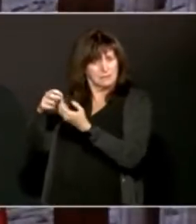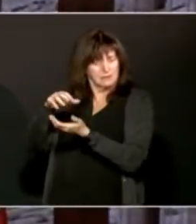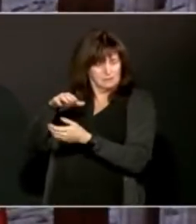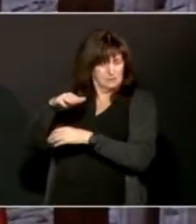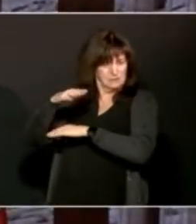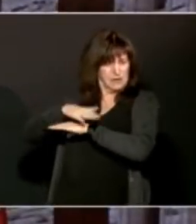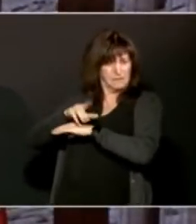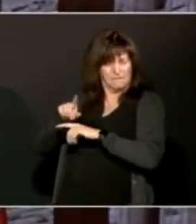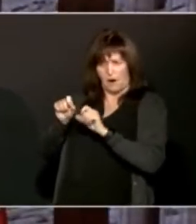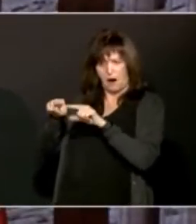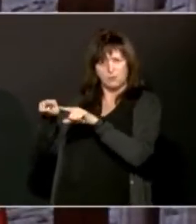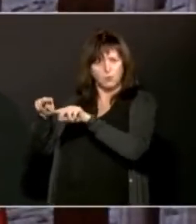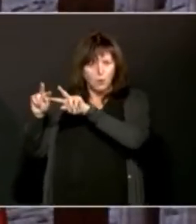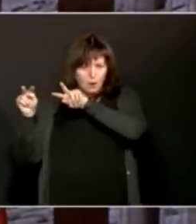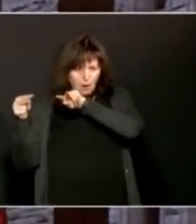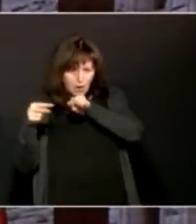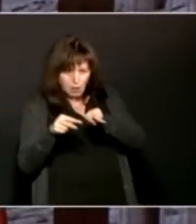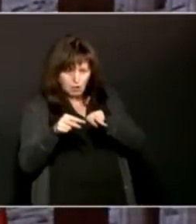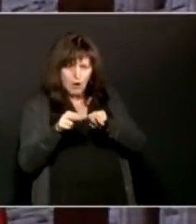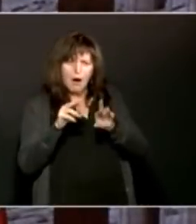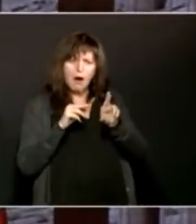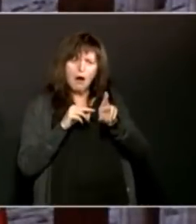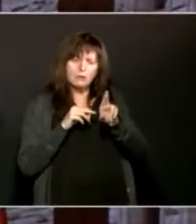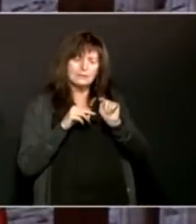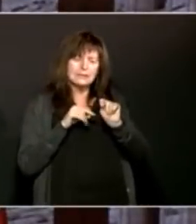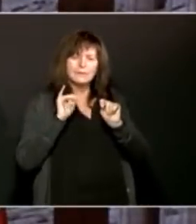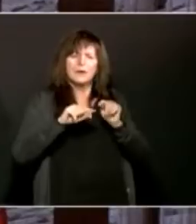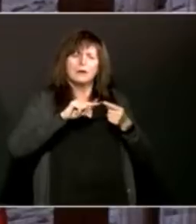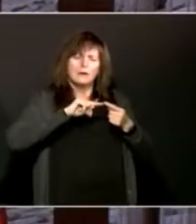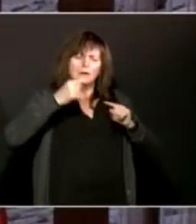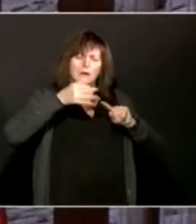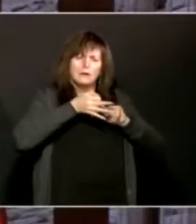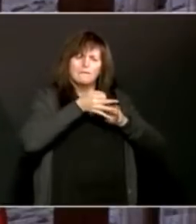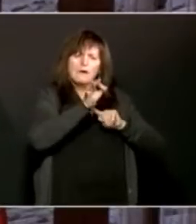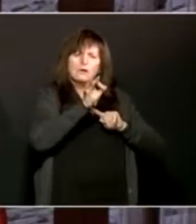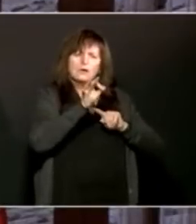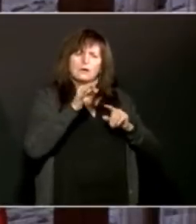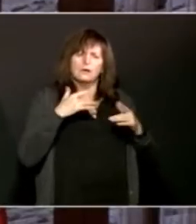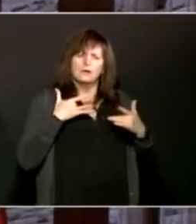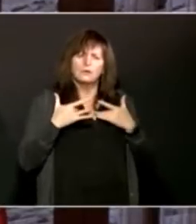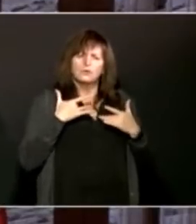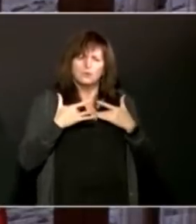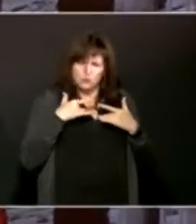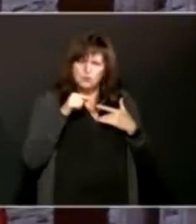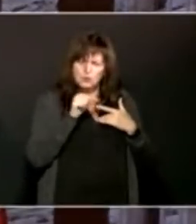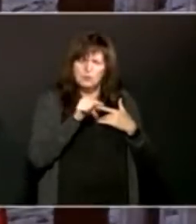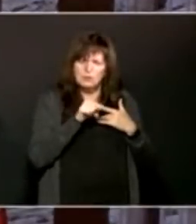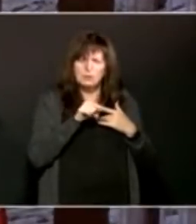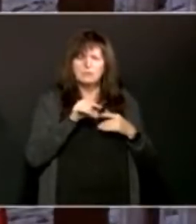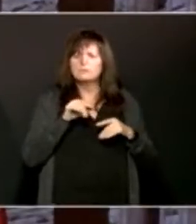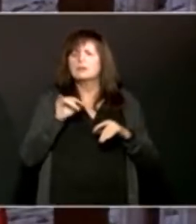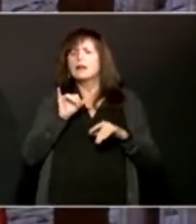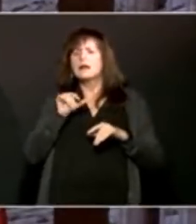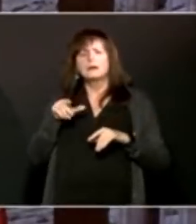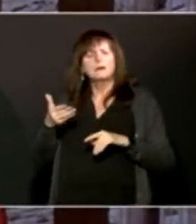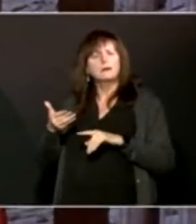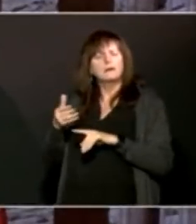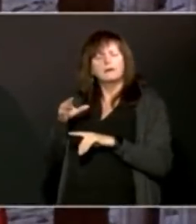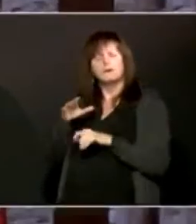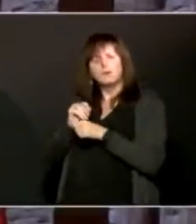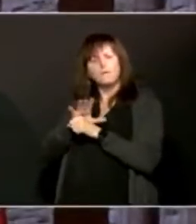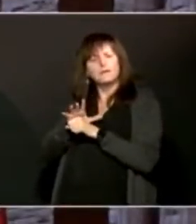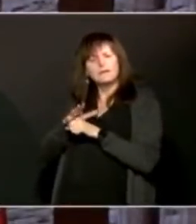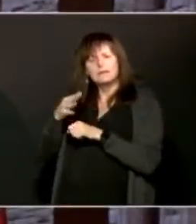variants of concern versus that of the COVID-19 we had throughout the spring and the fall